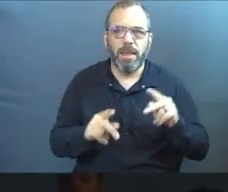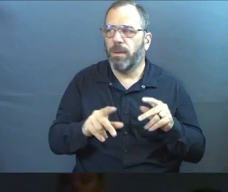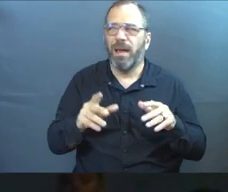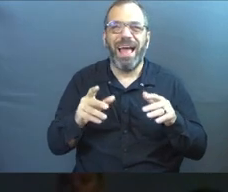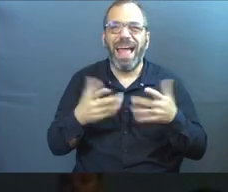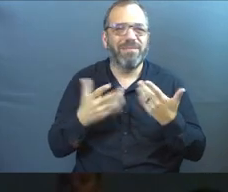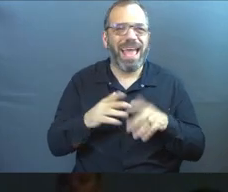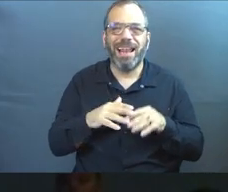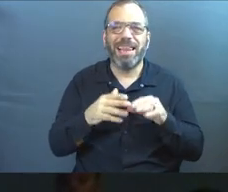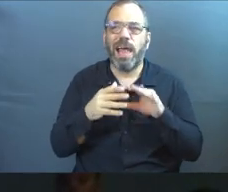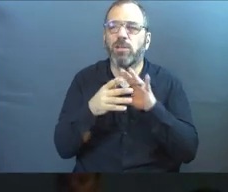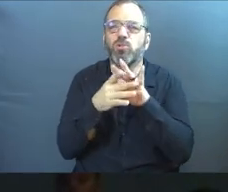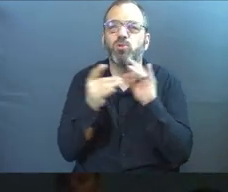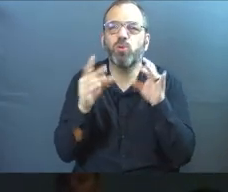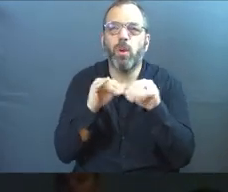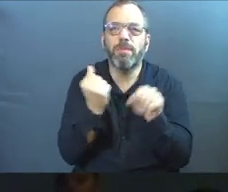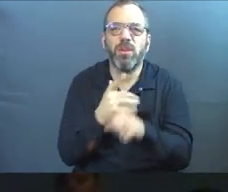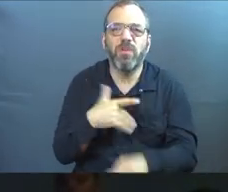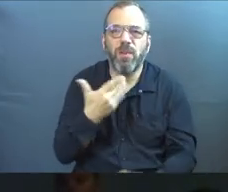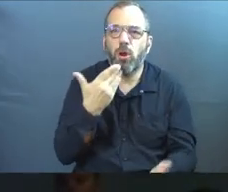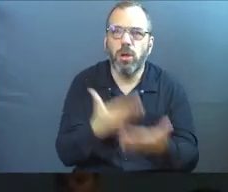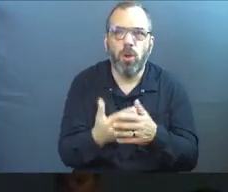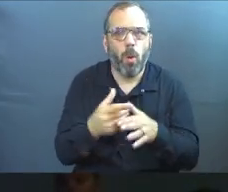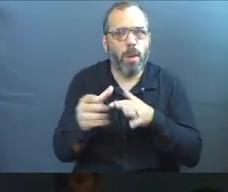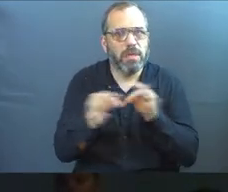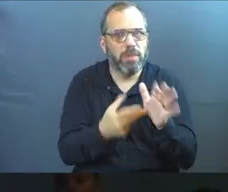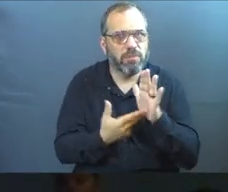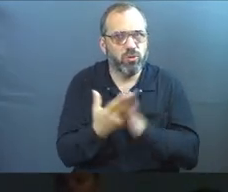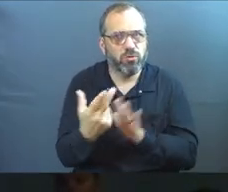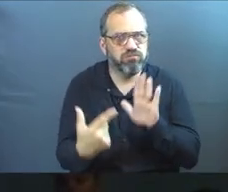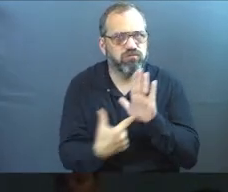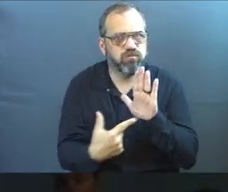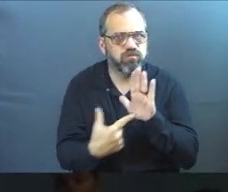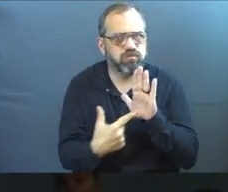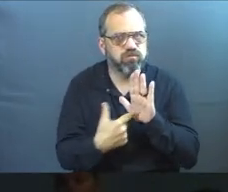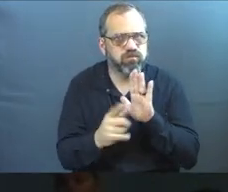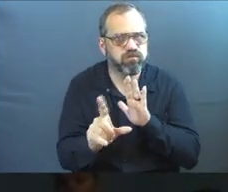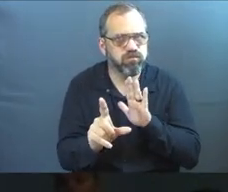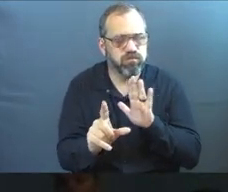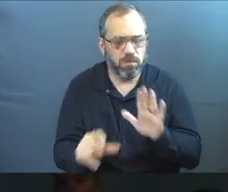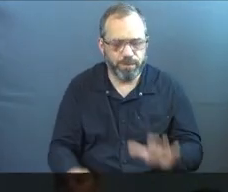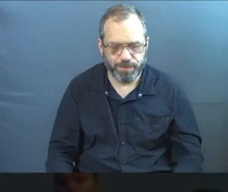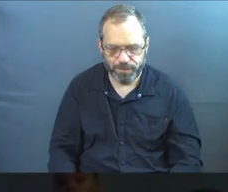too many flybys on this for you in the past. So we're going to dig into it.